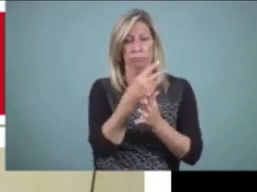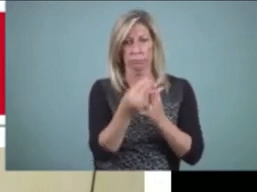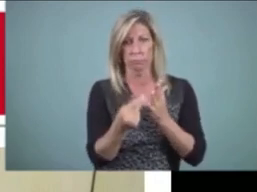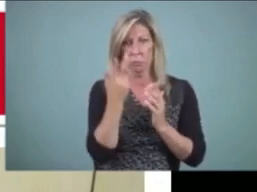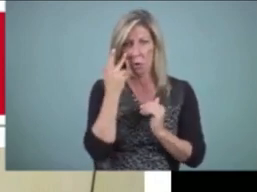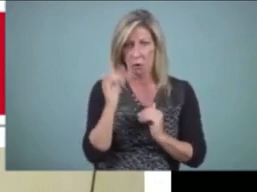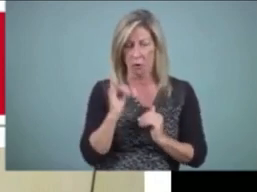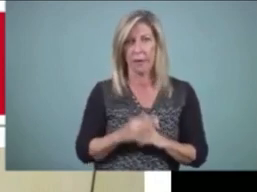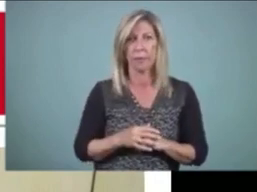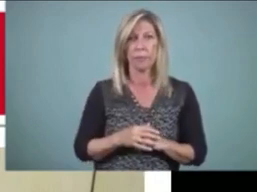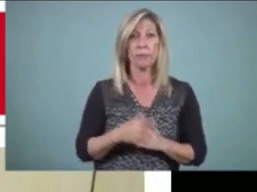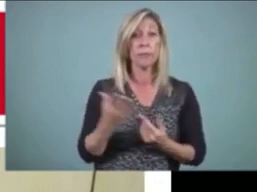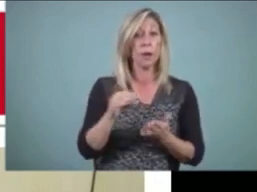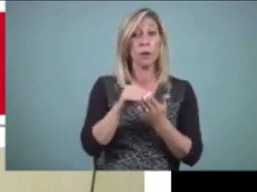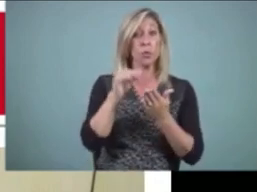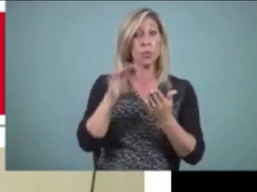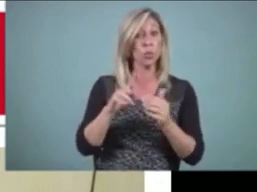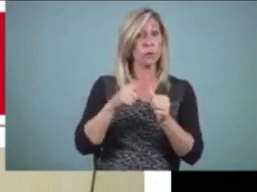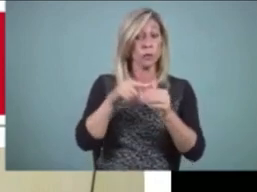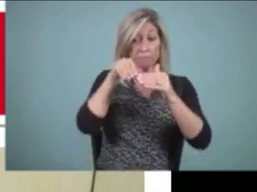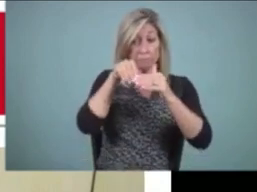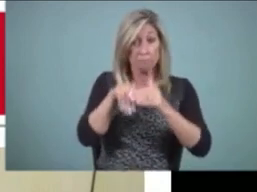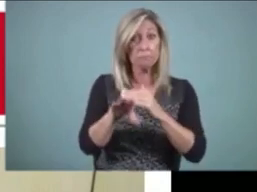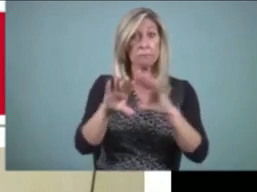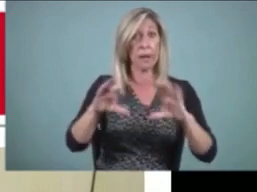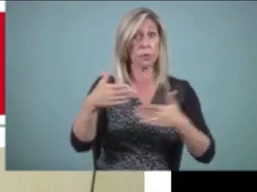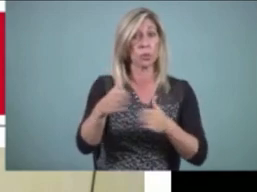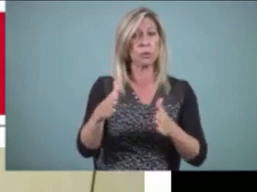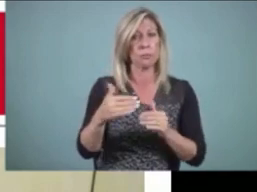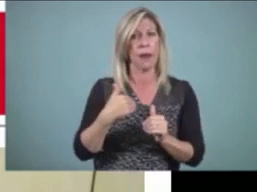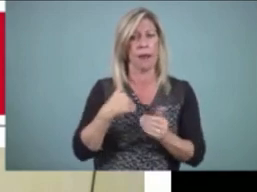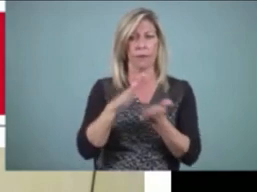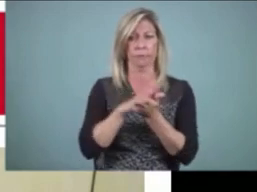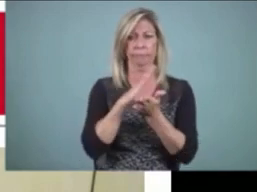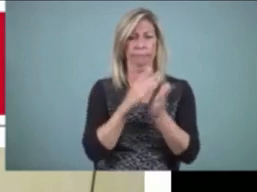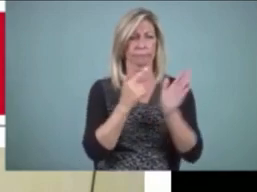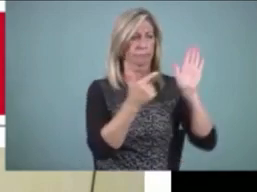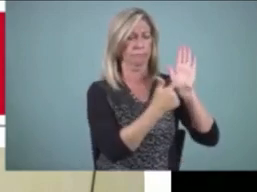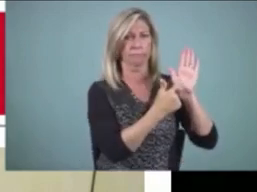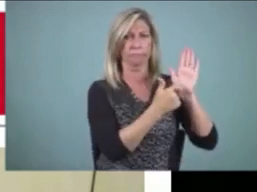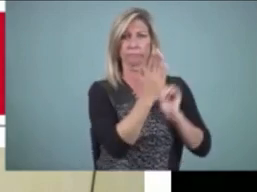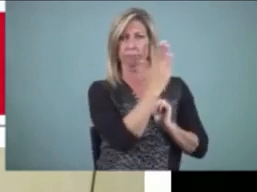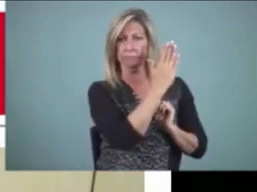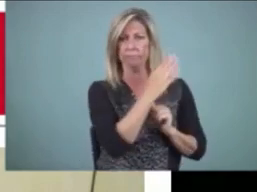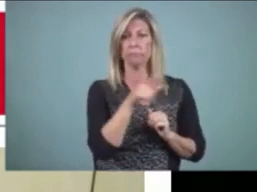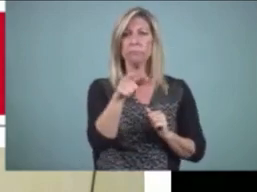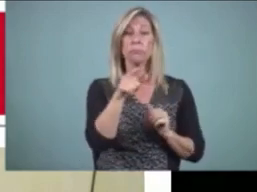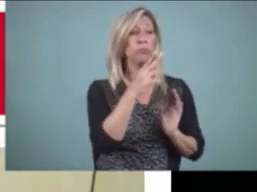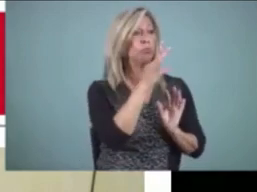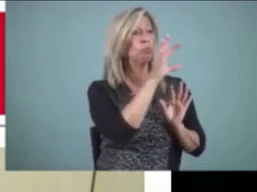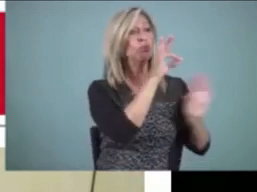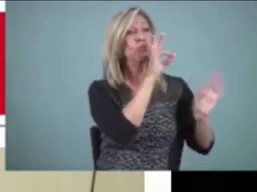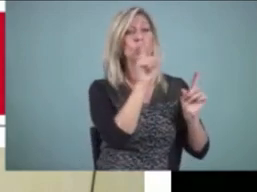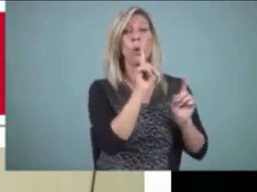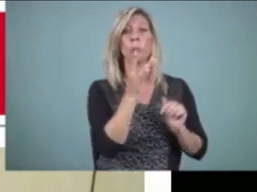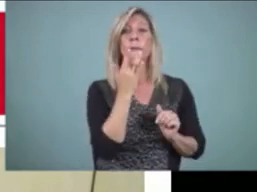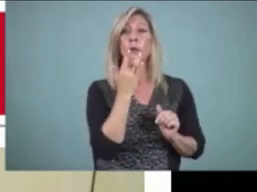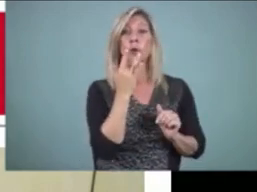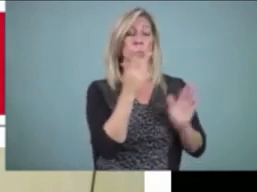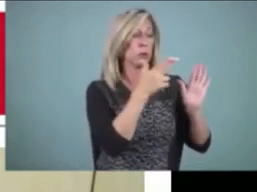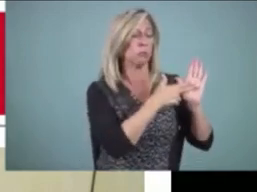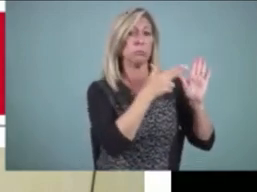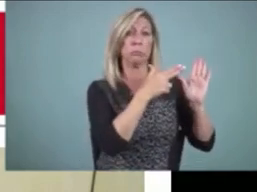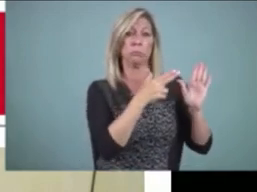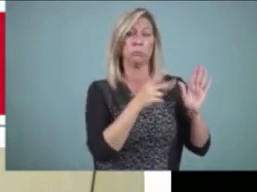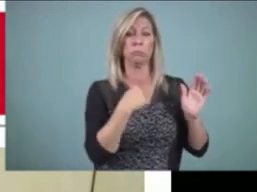And the students would sign up for either their turn in the author's chair or that they wanted to conference with myself